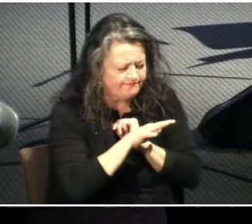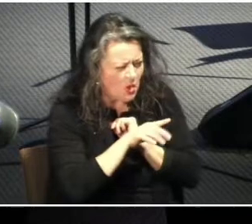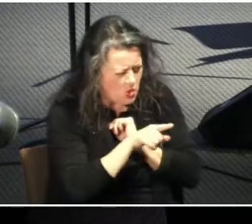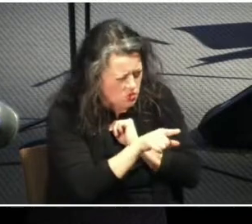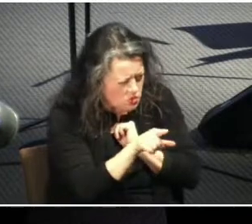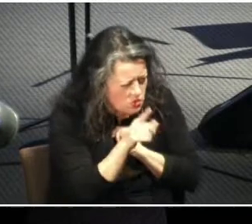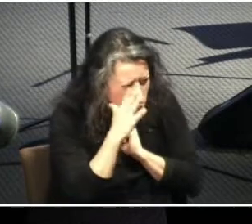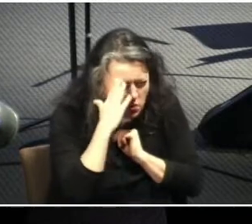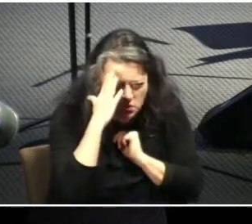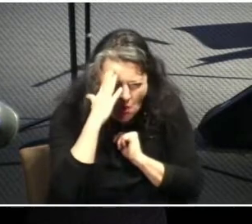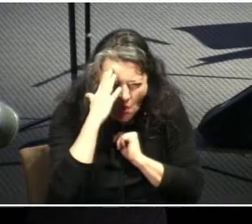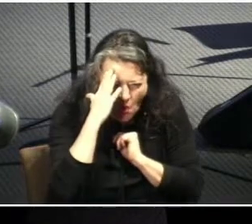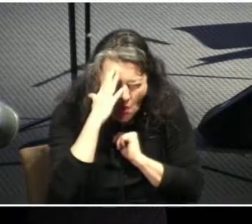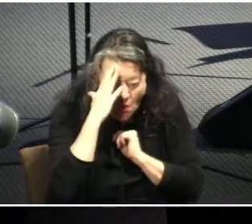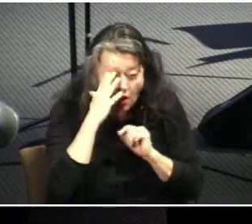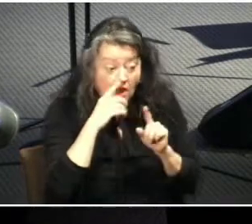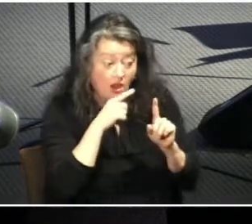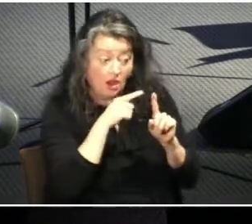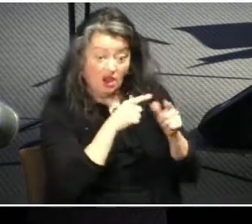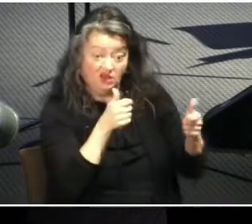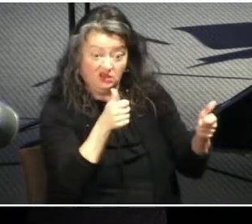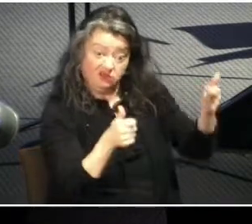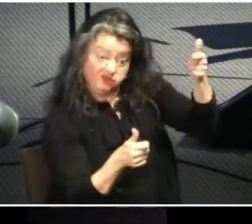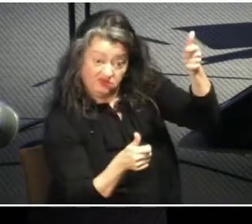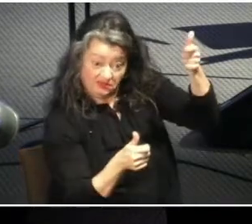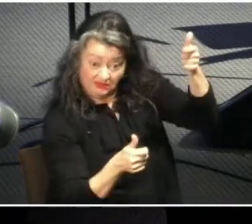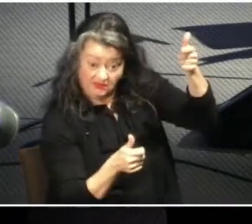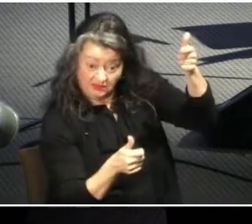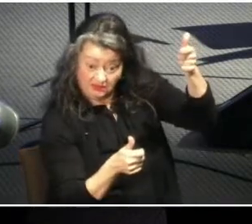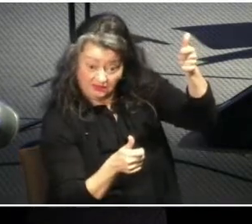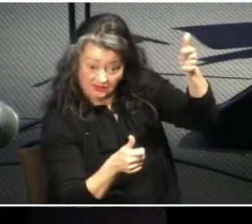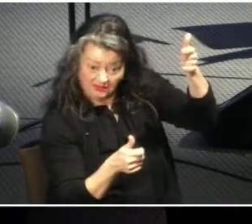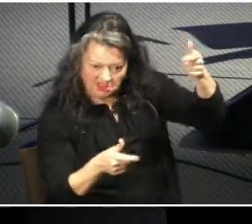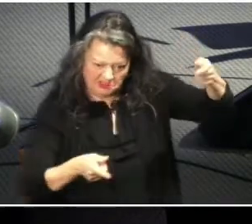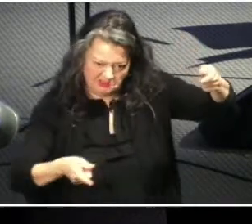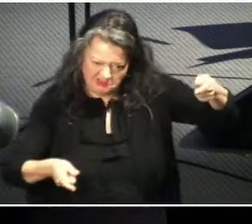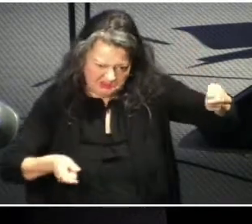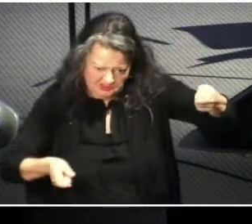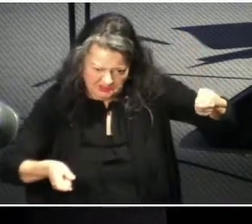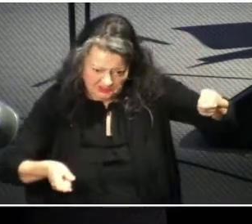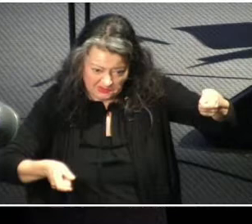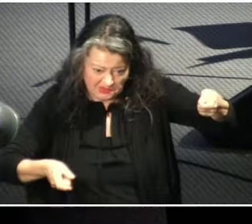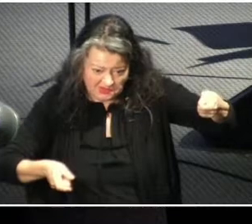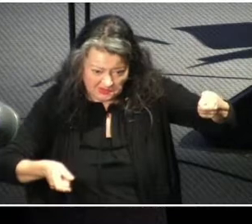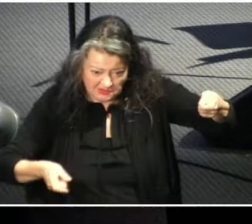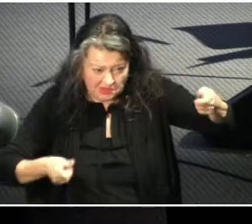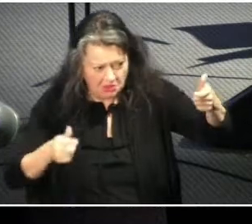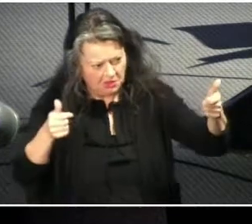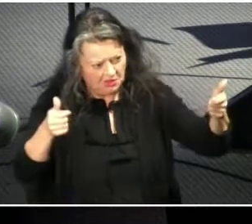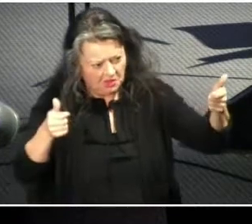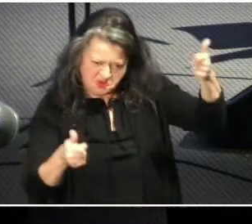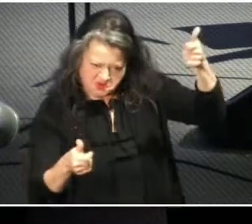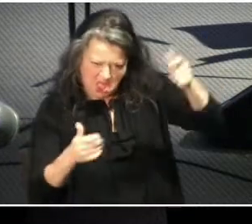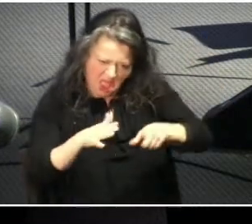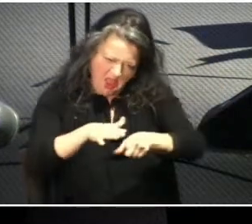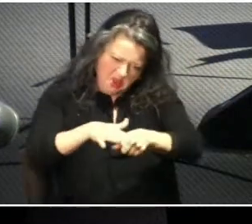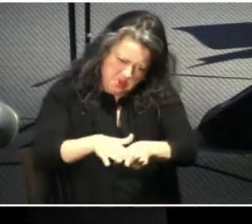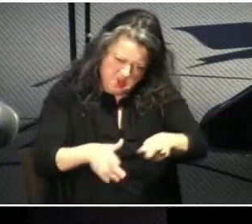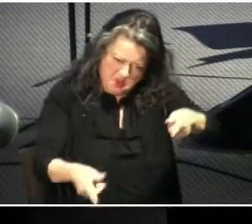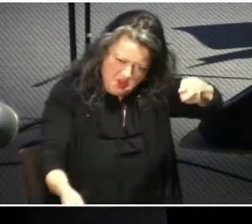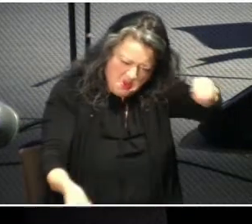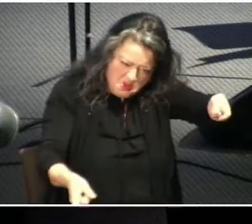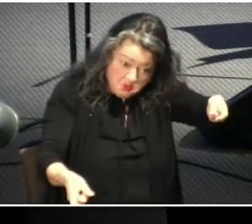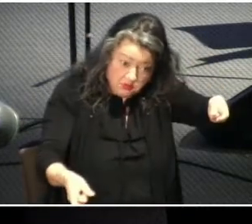those who are considered rulers of the Gentiles lord it over them, and their great ones exercise authority